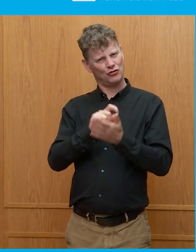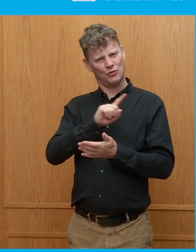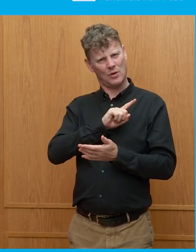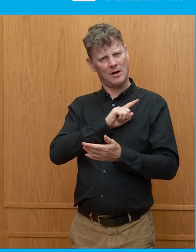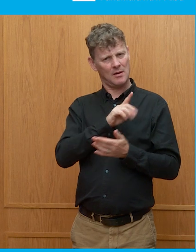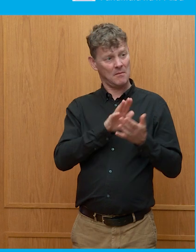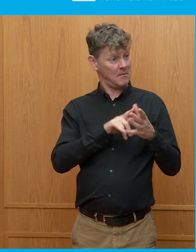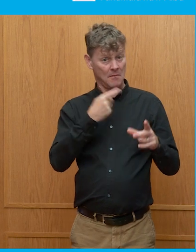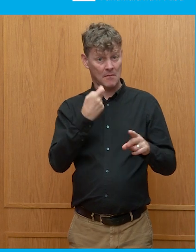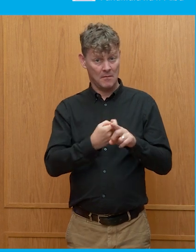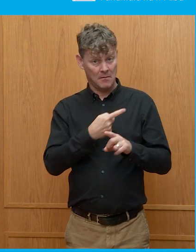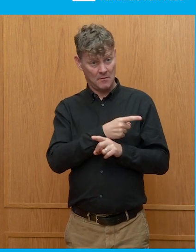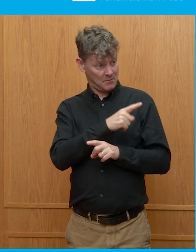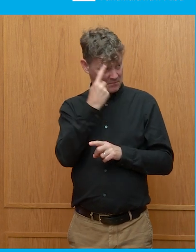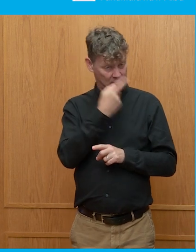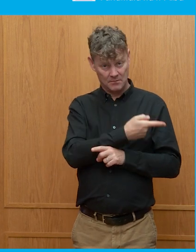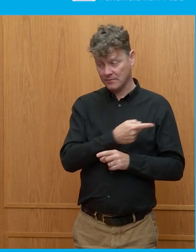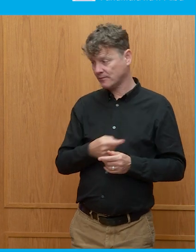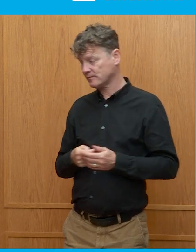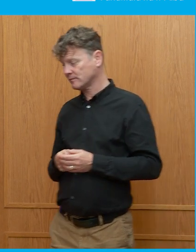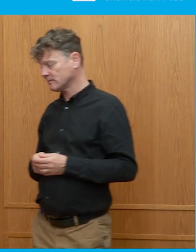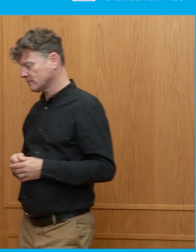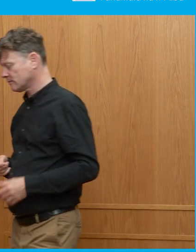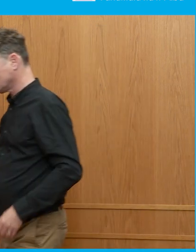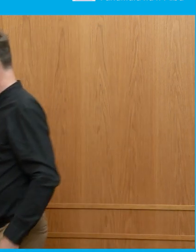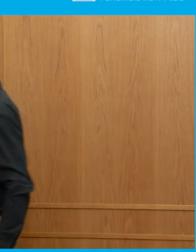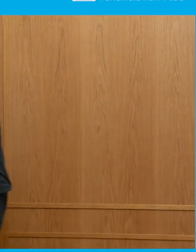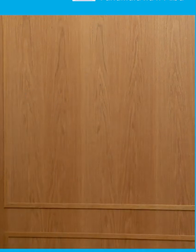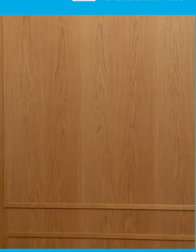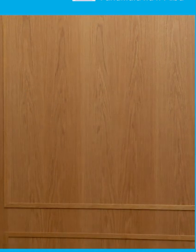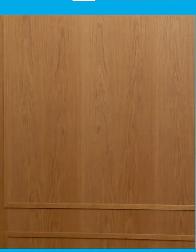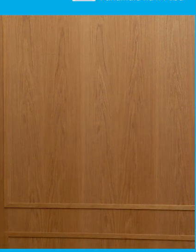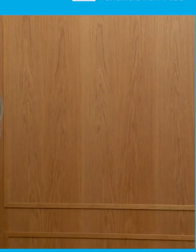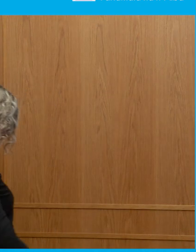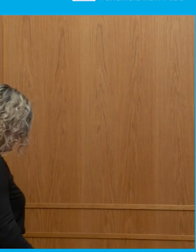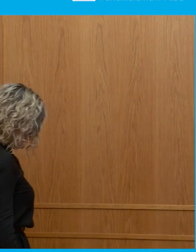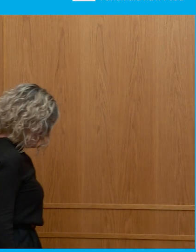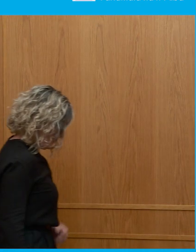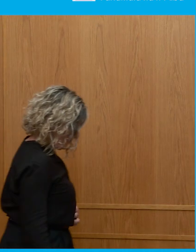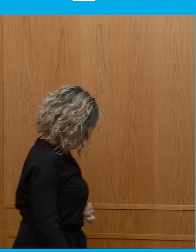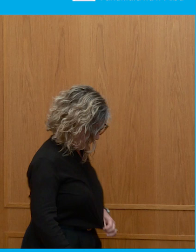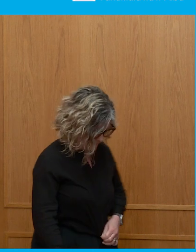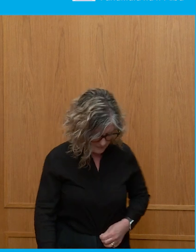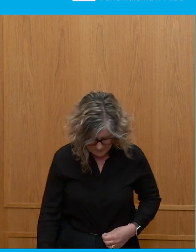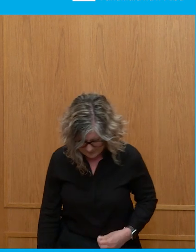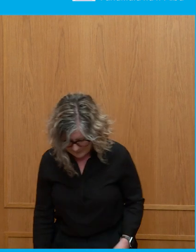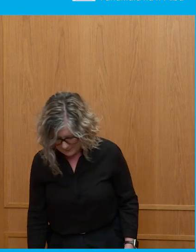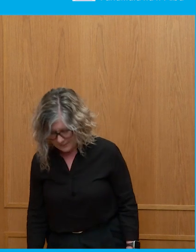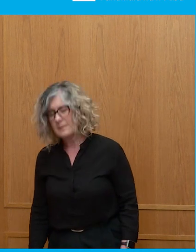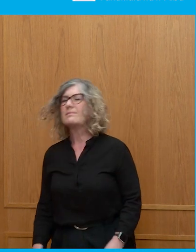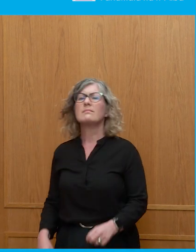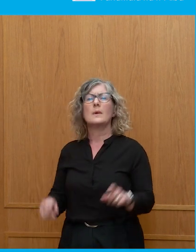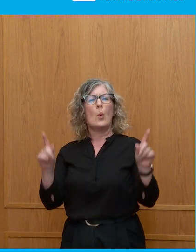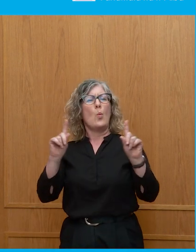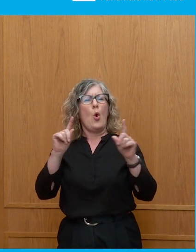Mark, I suppose you do a lot of the polling on this. So what are the factors that determine turnout? They are